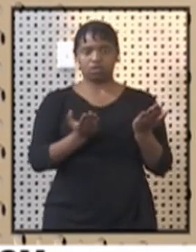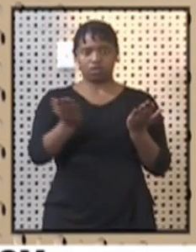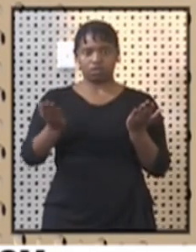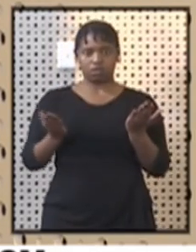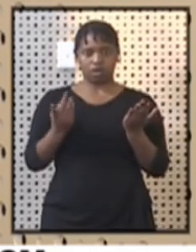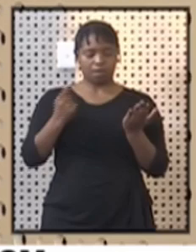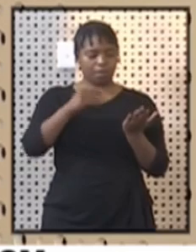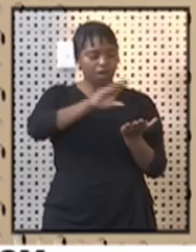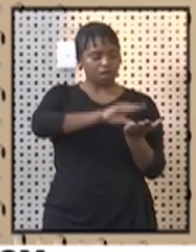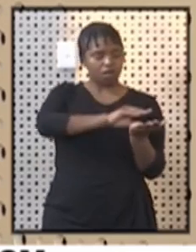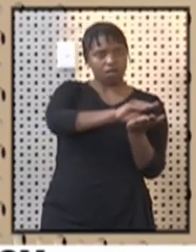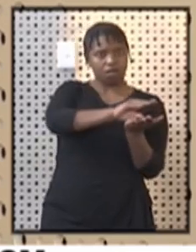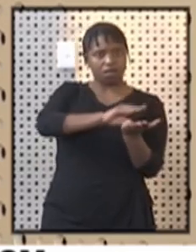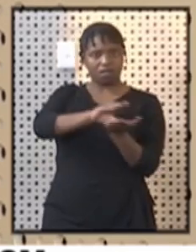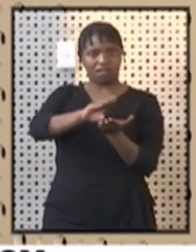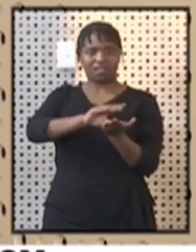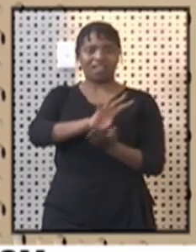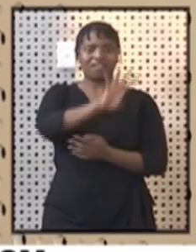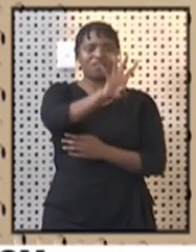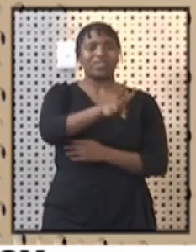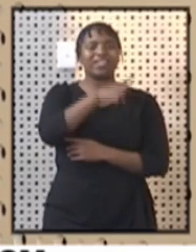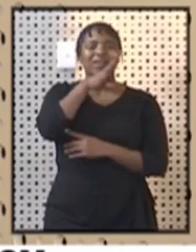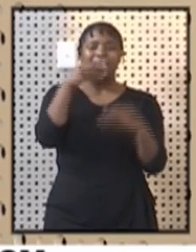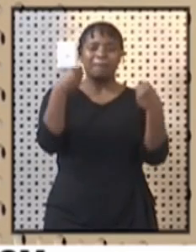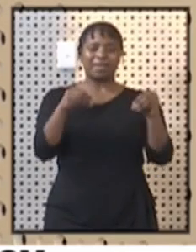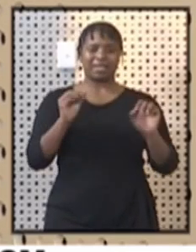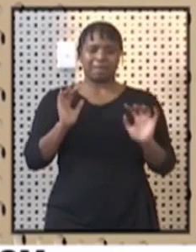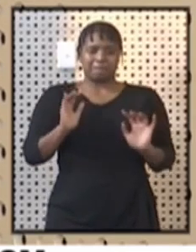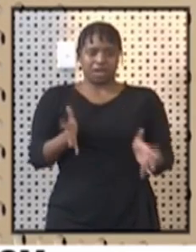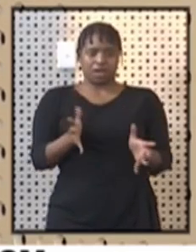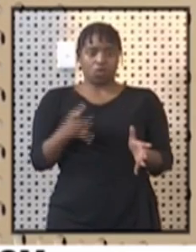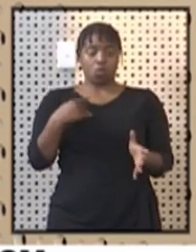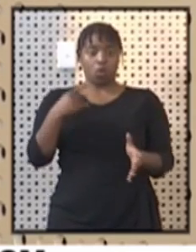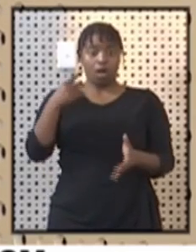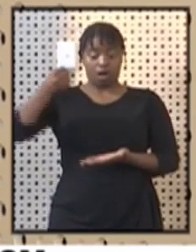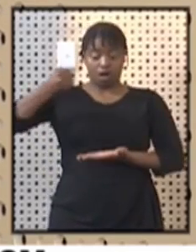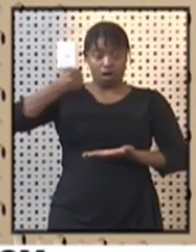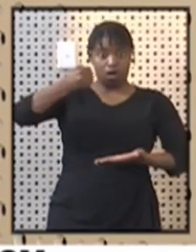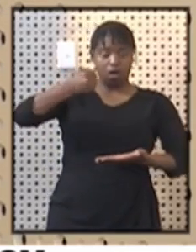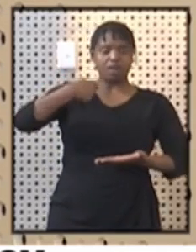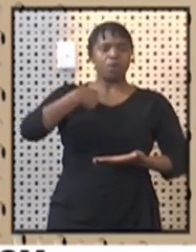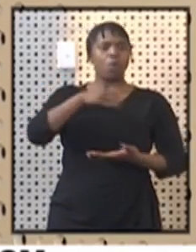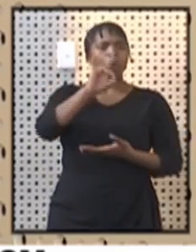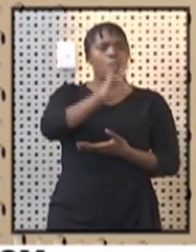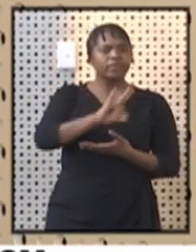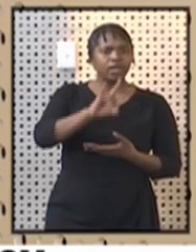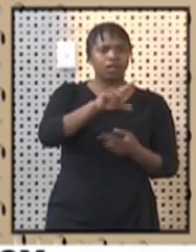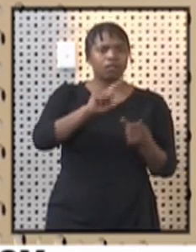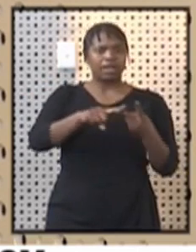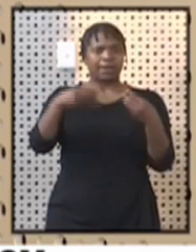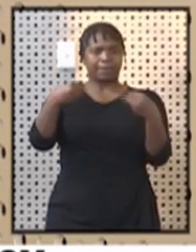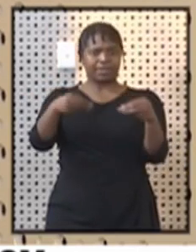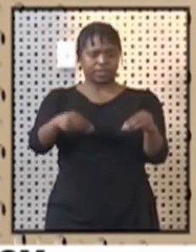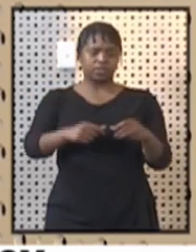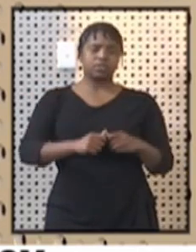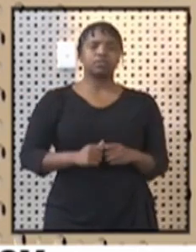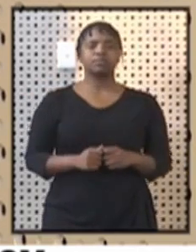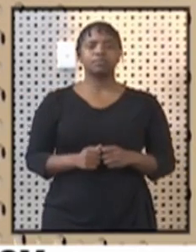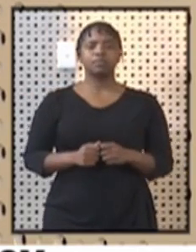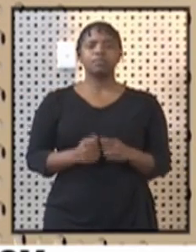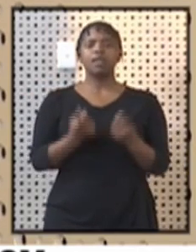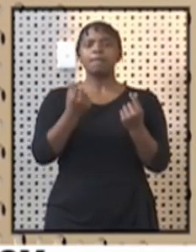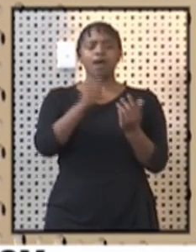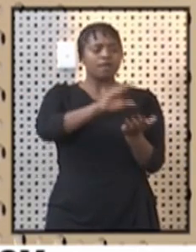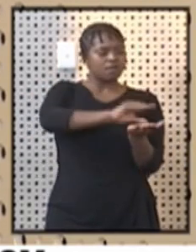could only assist 4,000 businesses in the tourism and hospitality sector. Allocation of funds